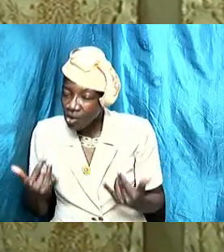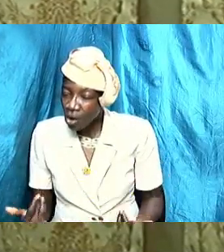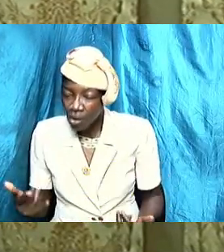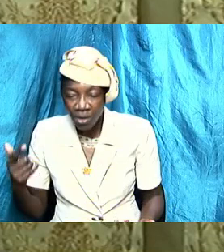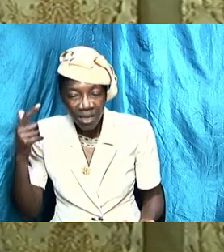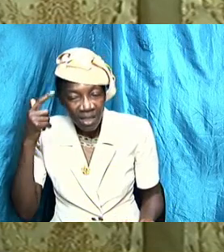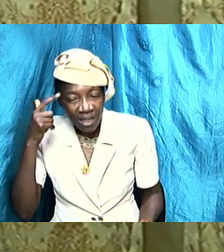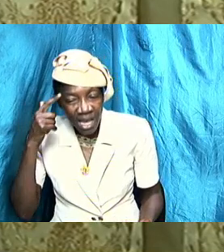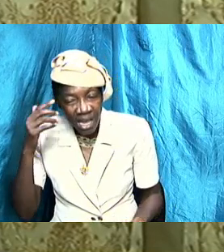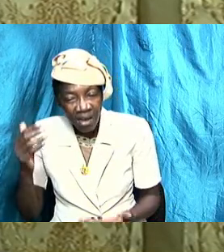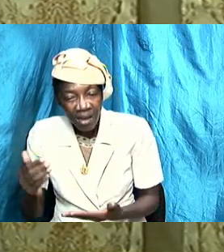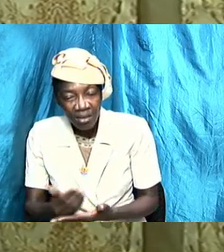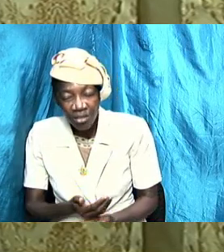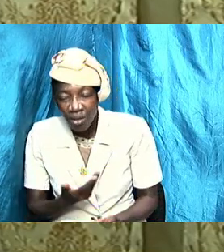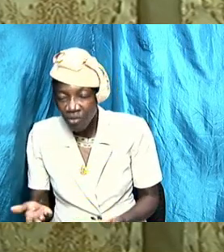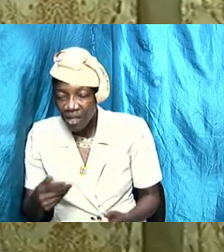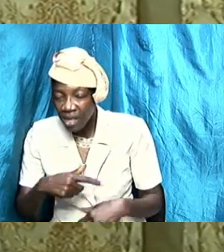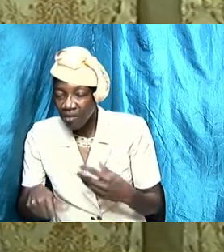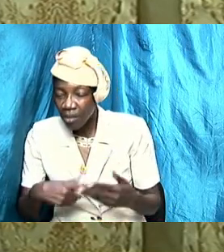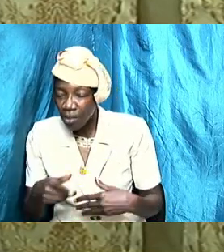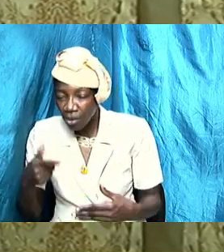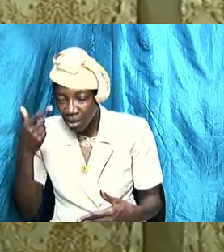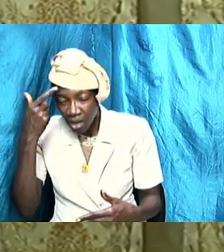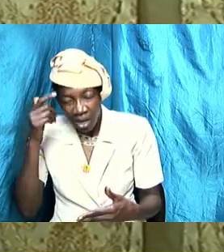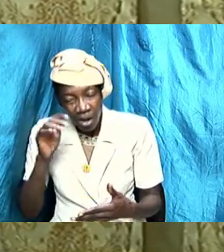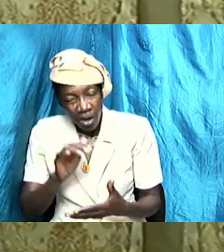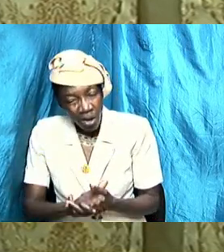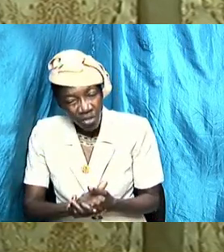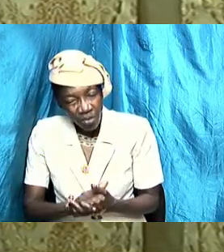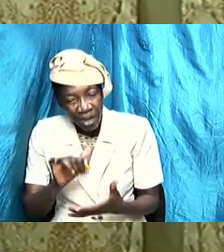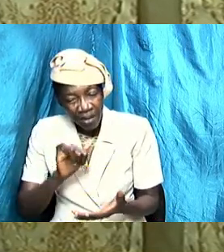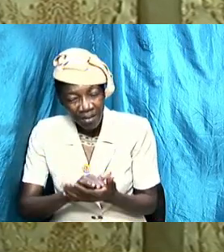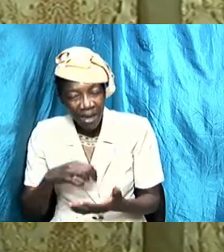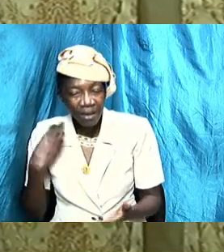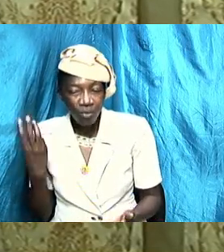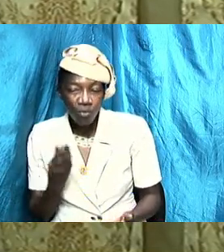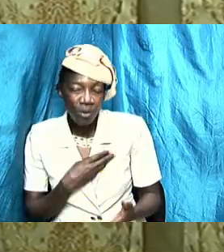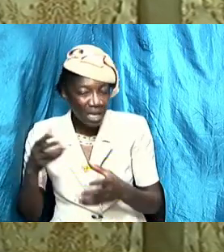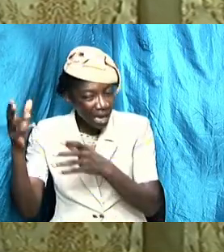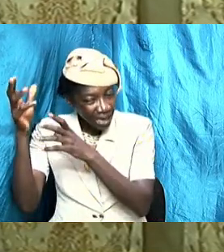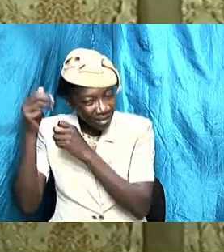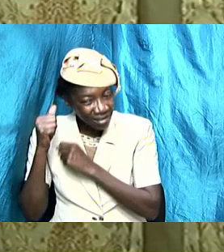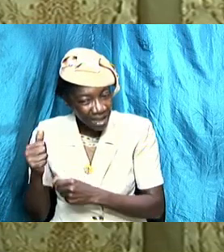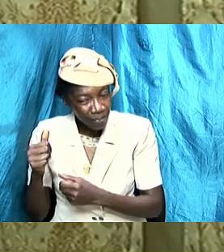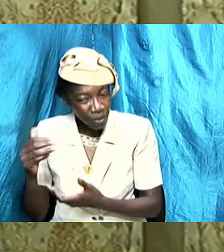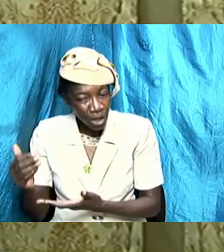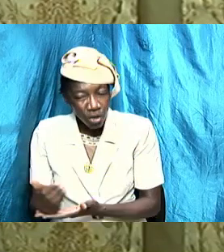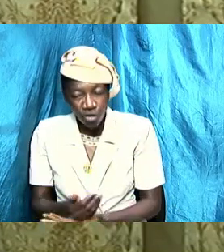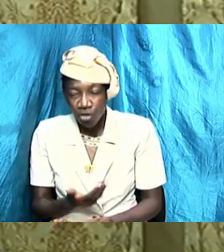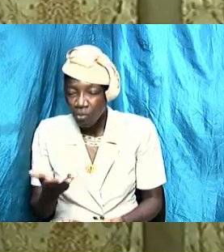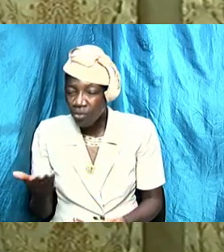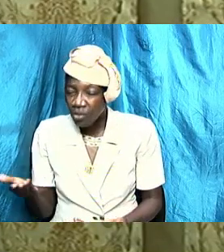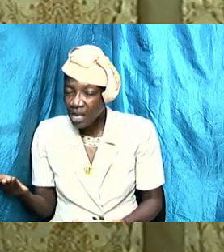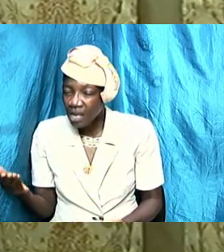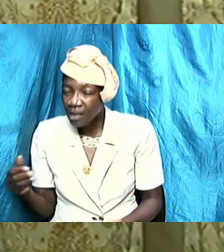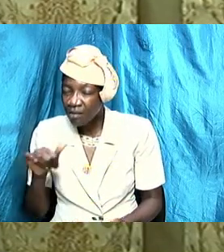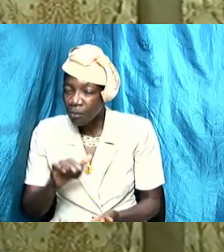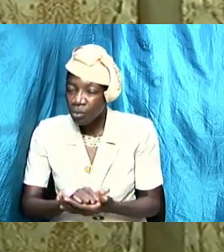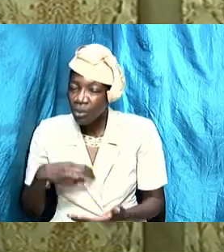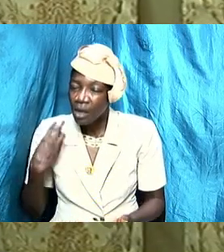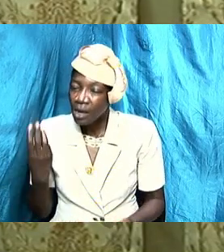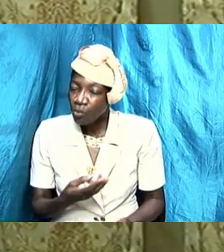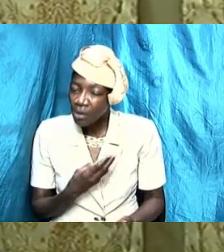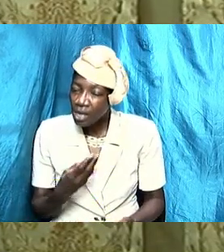certain things about our husbands that we will accept and certain things that we will